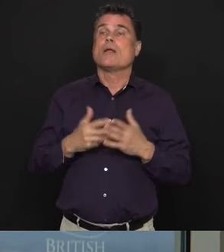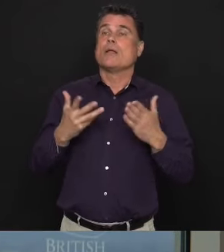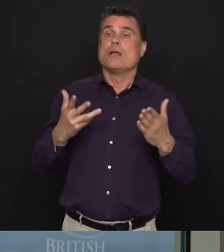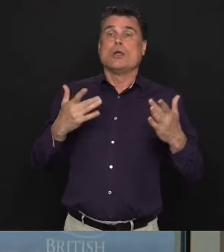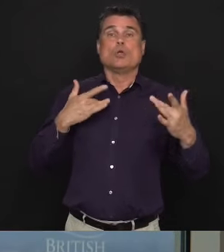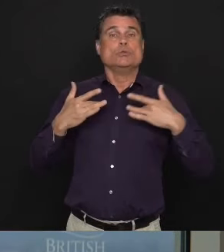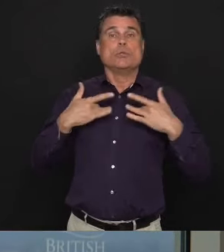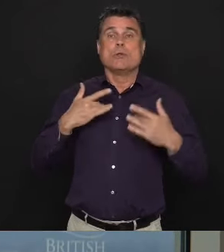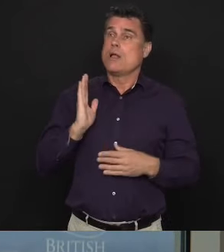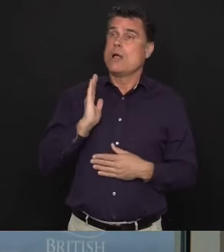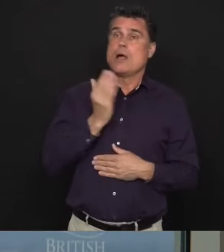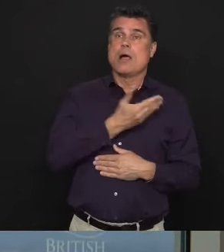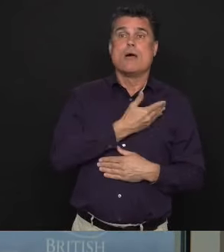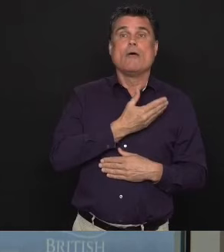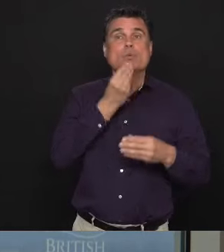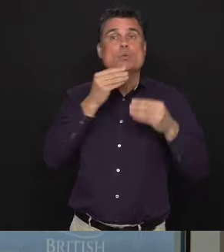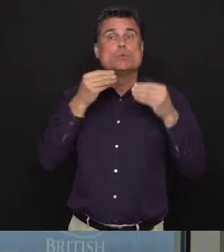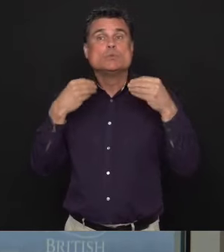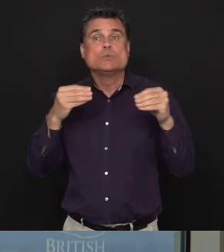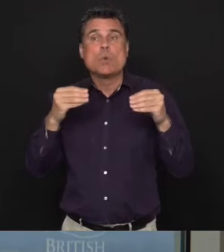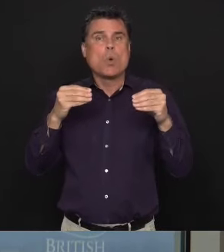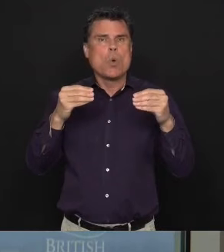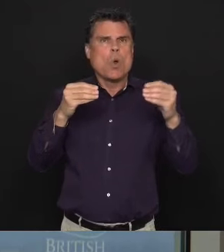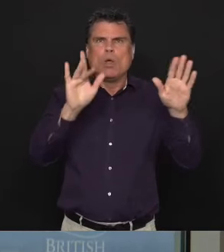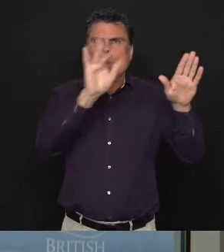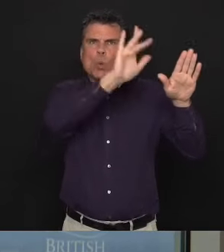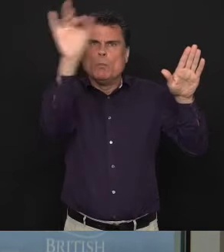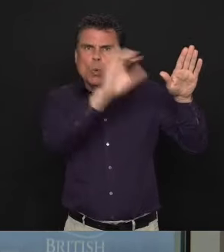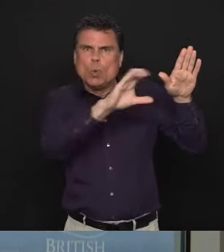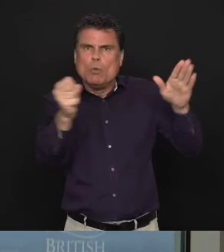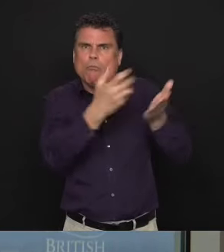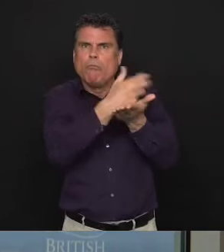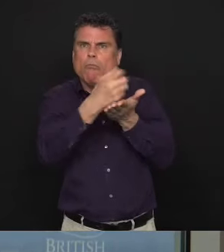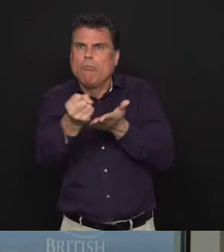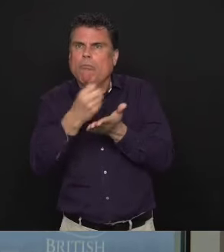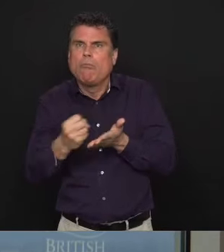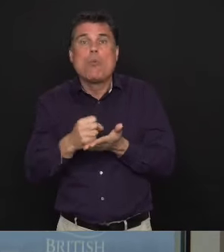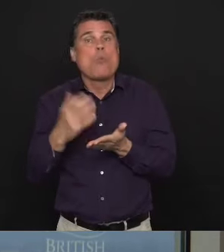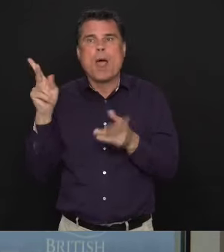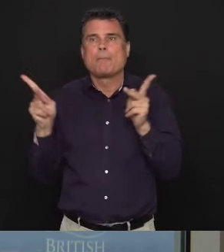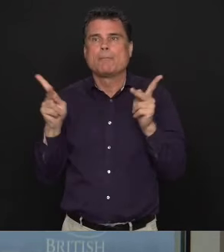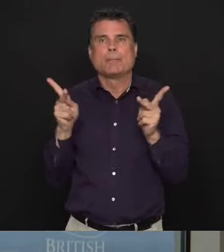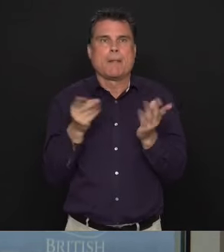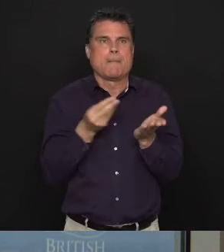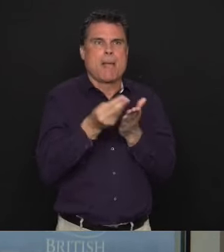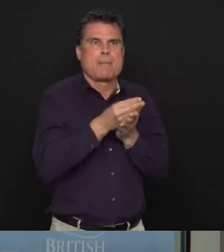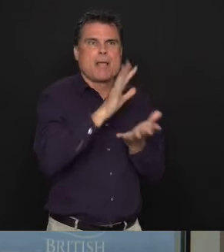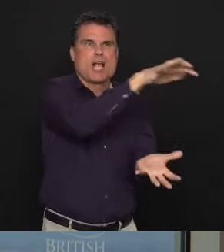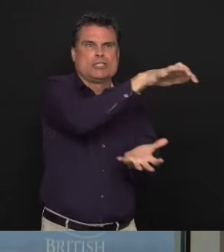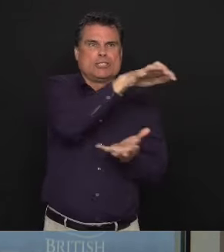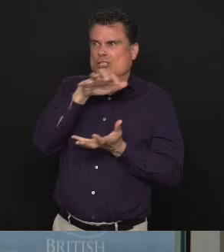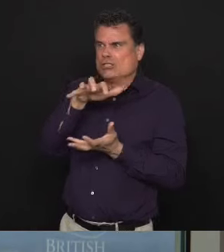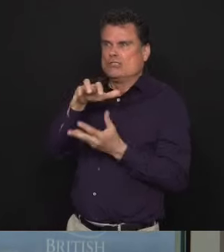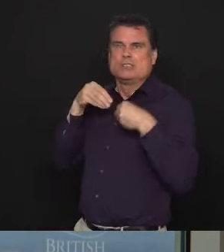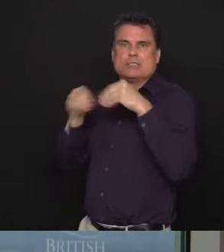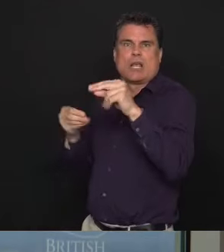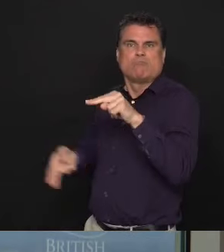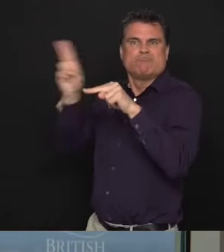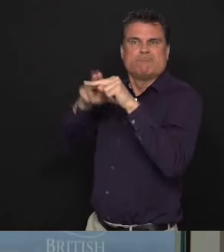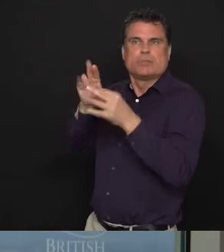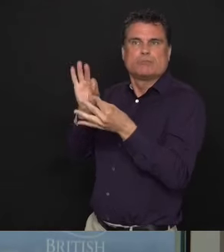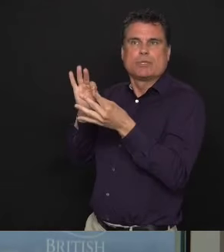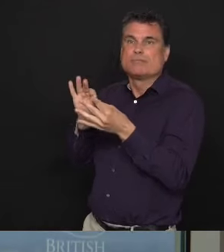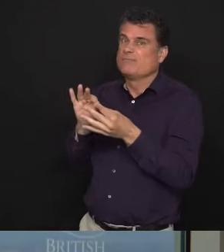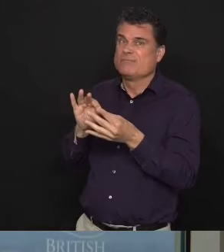Concerns over the worst segments of society taking advantage of the most vulnerable. In the past month, many of us have heard cases of price